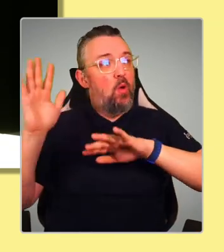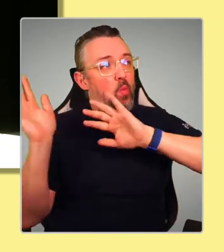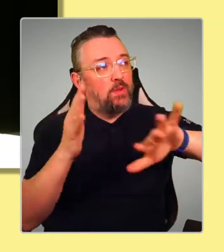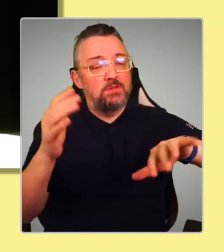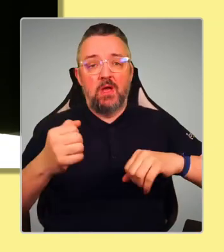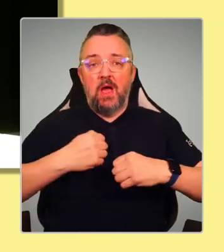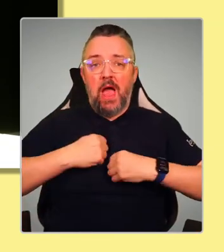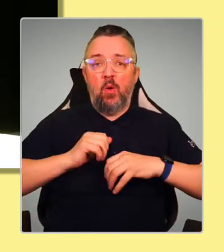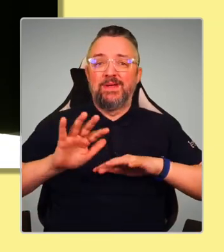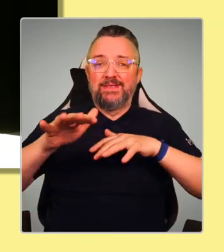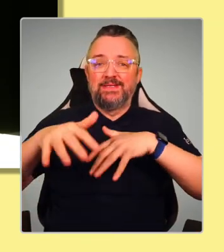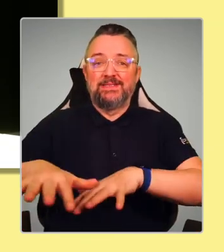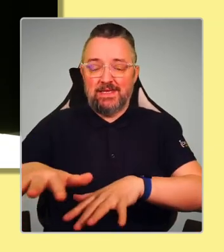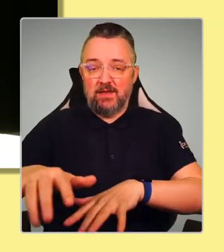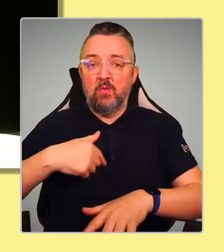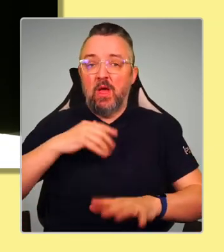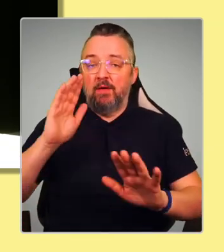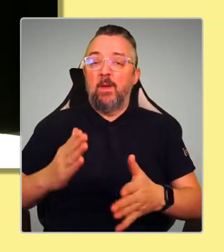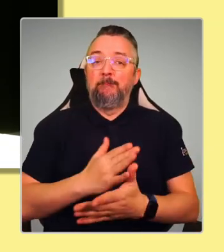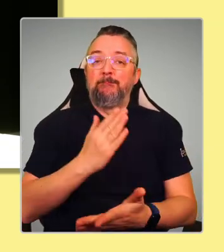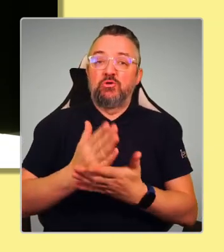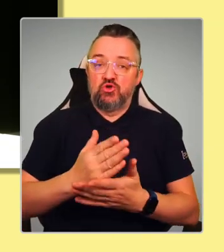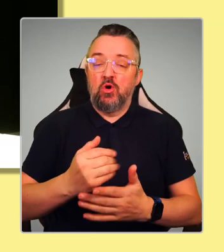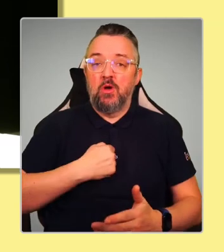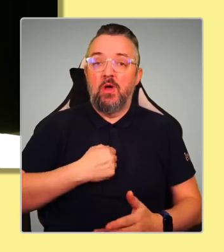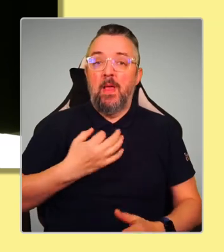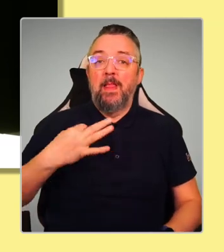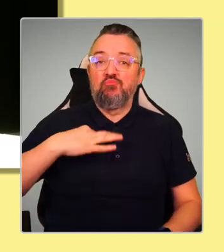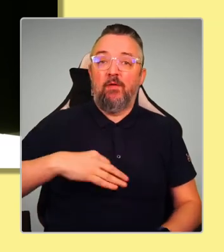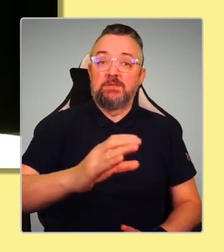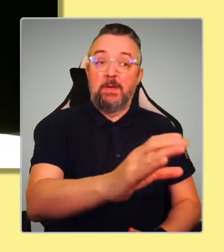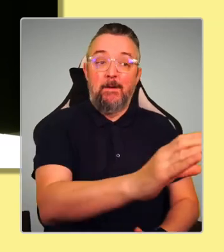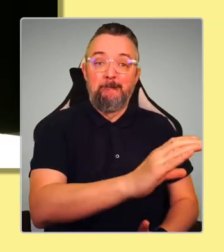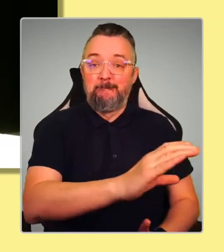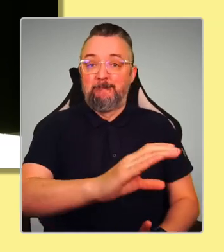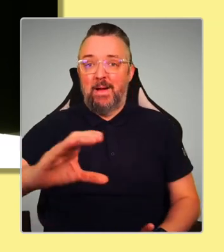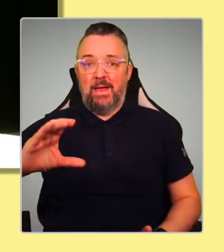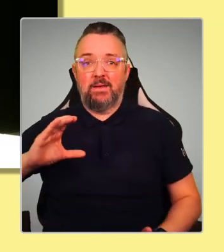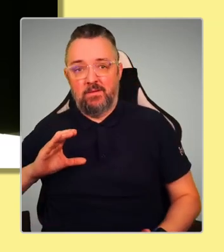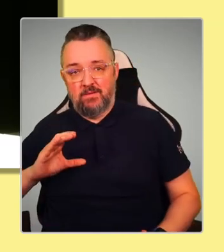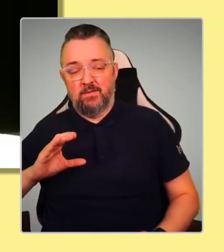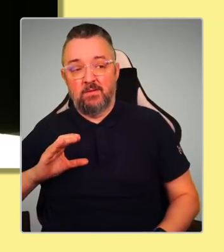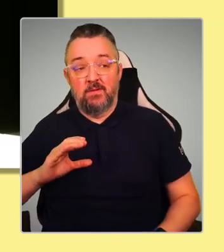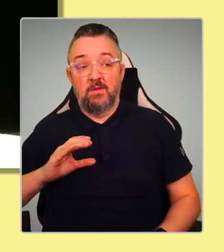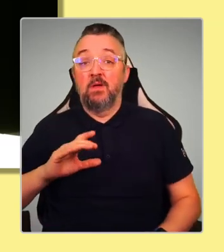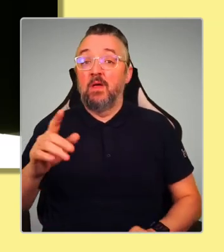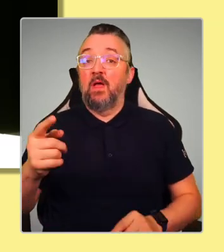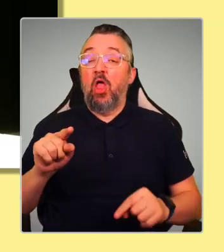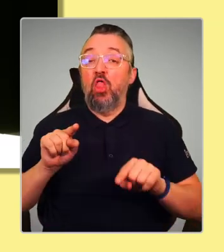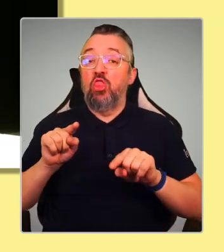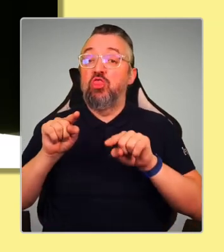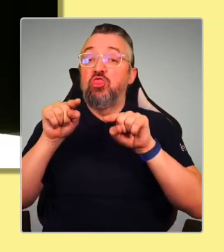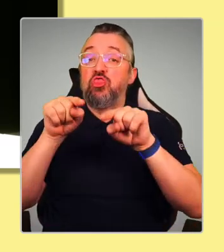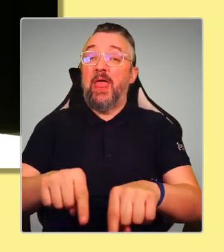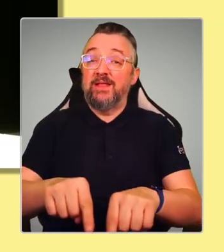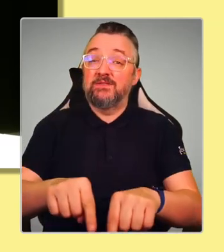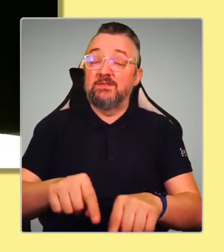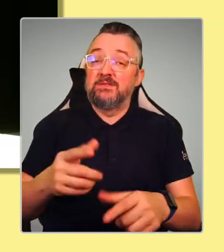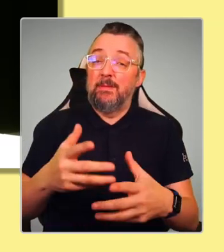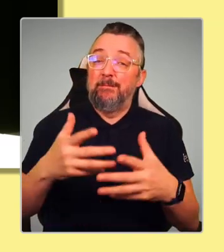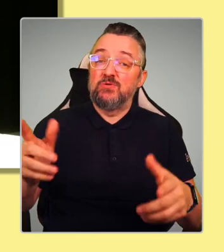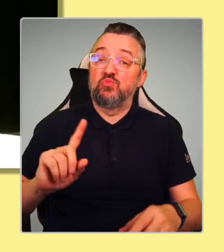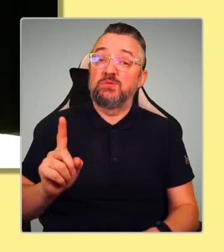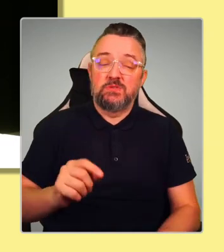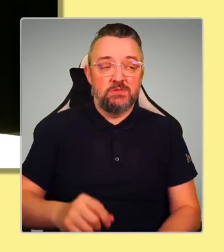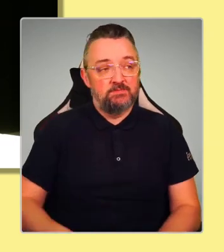we've got to make sure that we are getting the profit back. The biggest threat, I'll be honest, going back to the answer that I gave